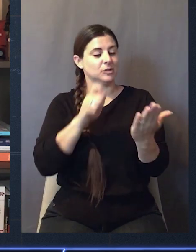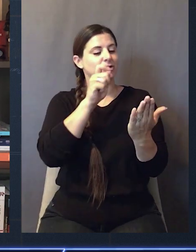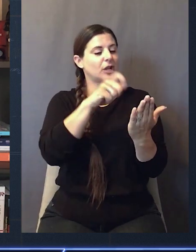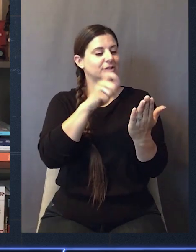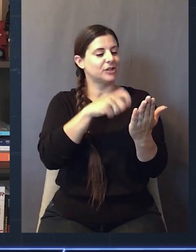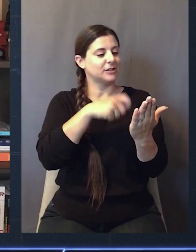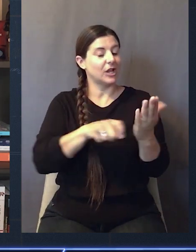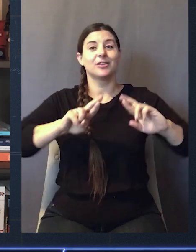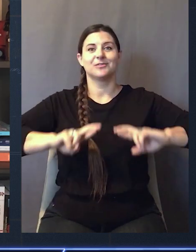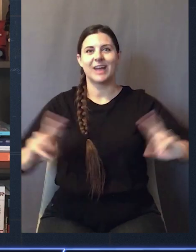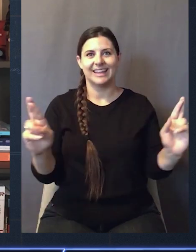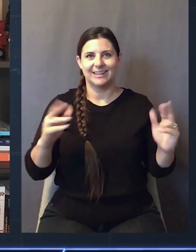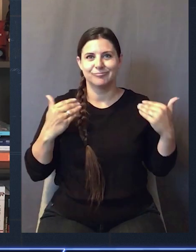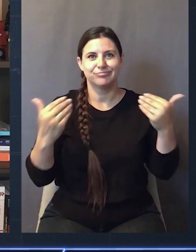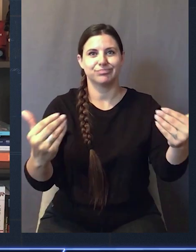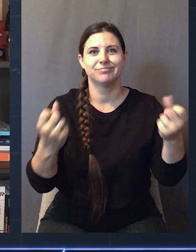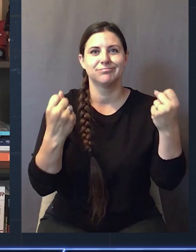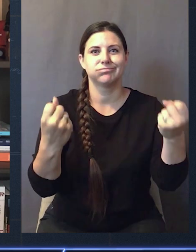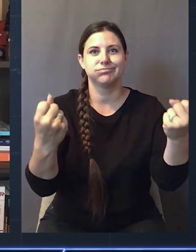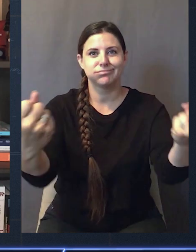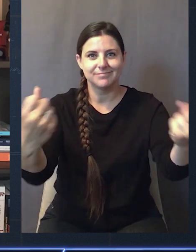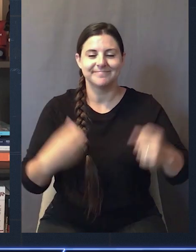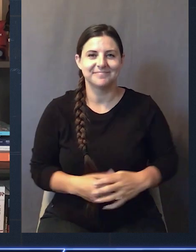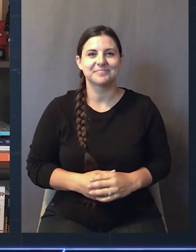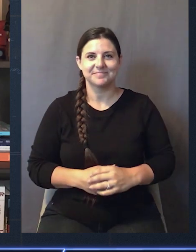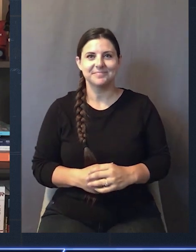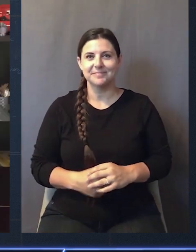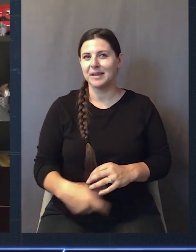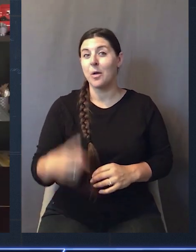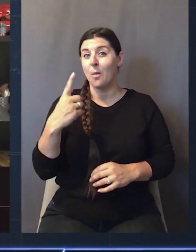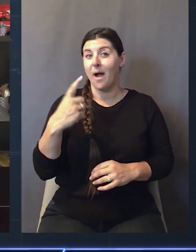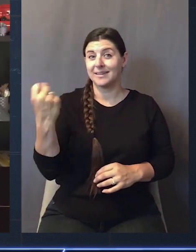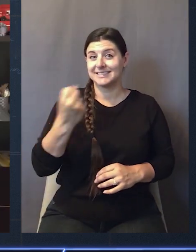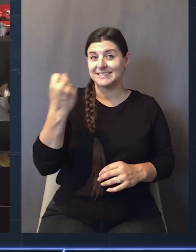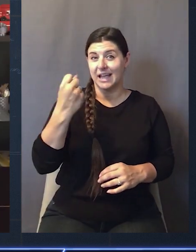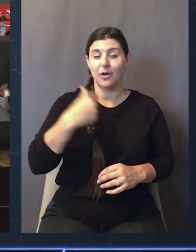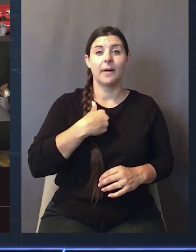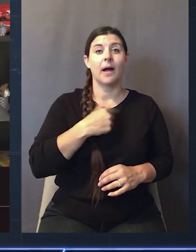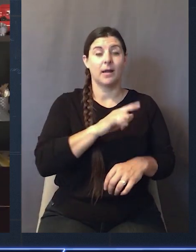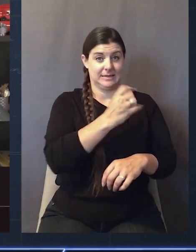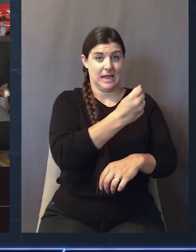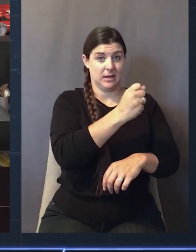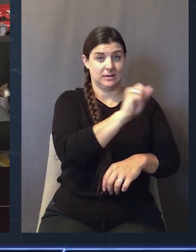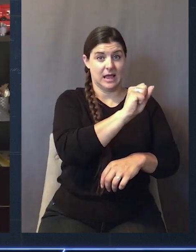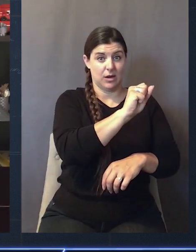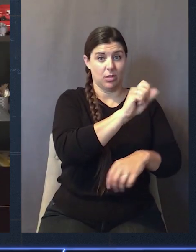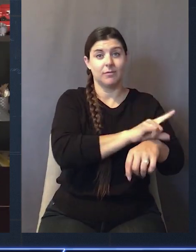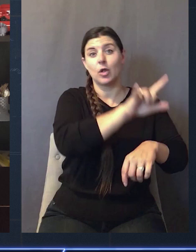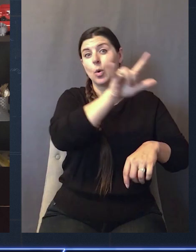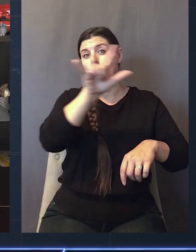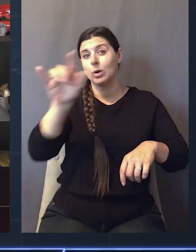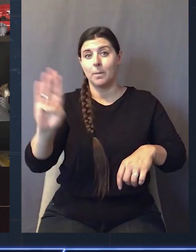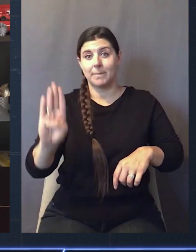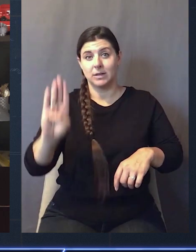and make sure I had every last detail set before I would hit the road and be off and running. One fine Saturday, I flew from Seattle to